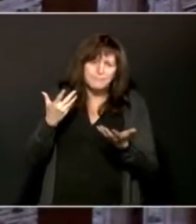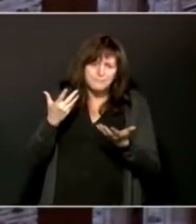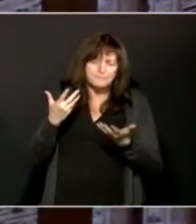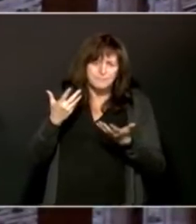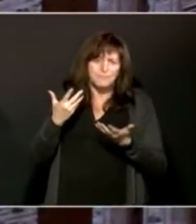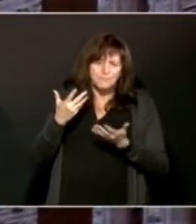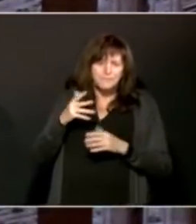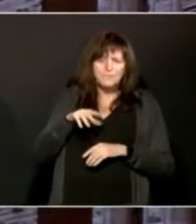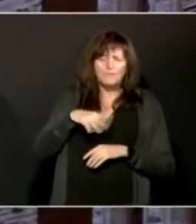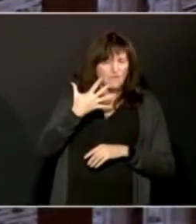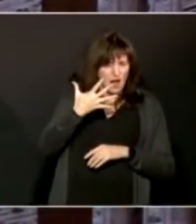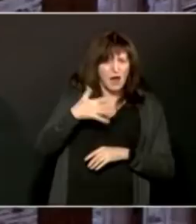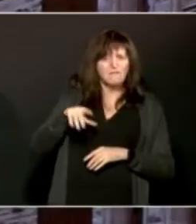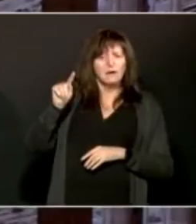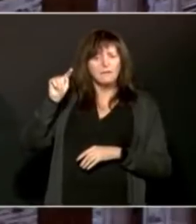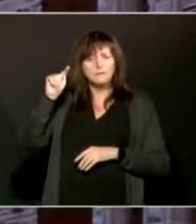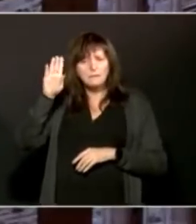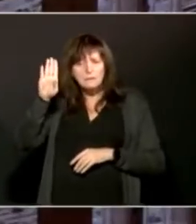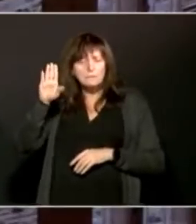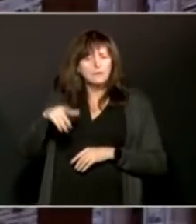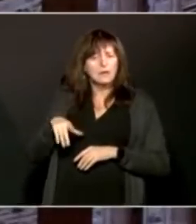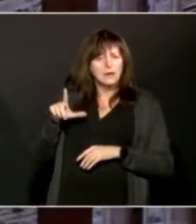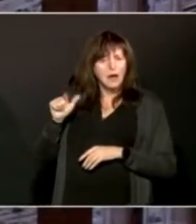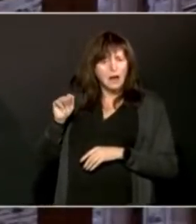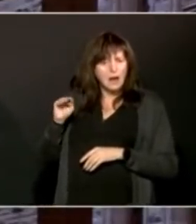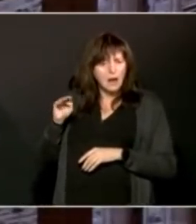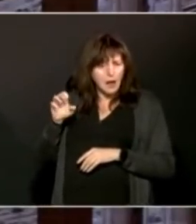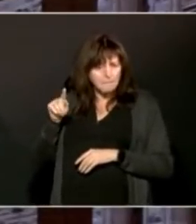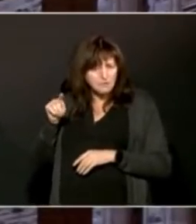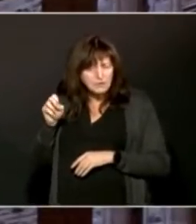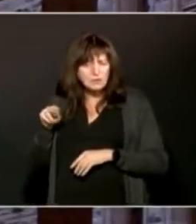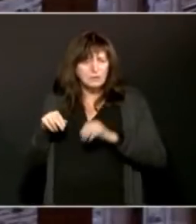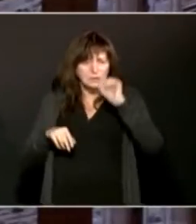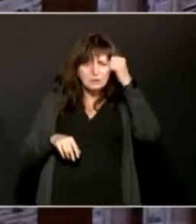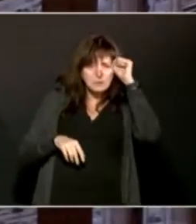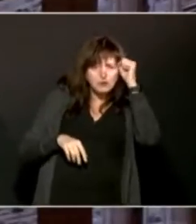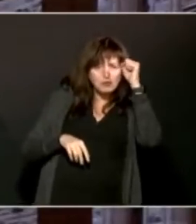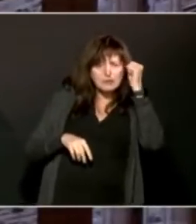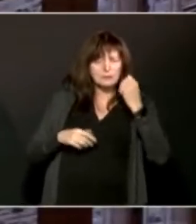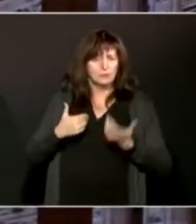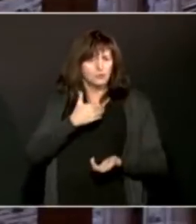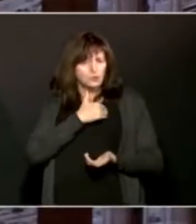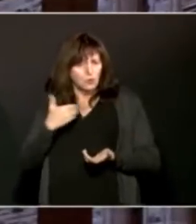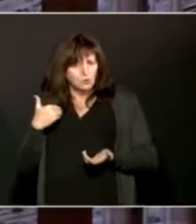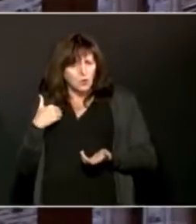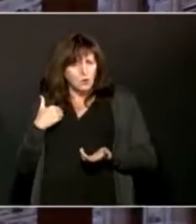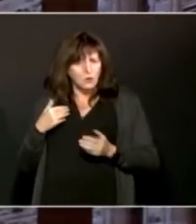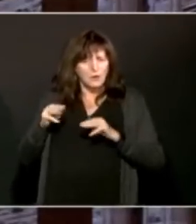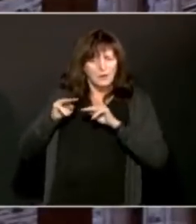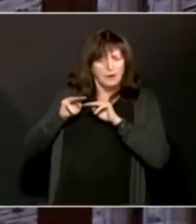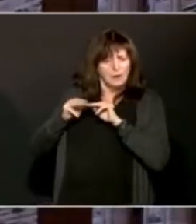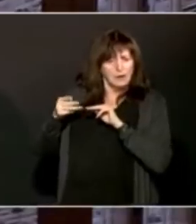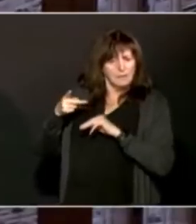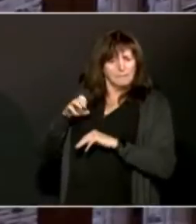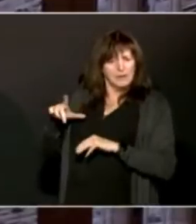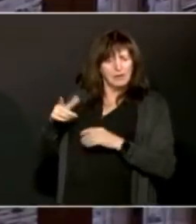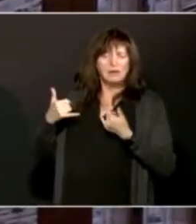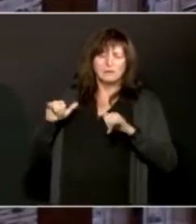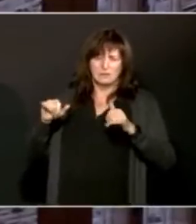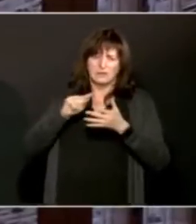Bay, Sudbury, or District Health Sudbury, and Toronto and Peel still. So we have those five at that level.